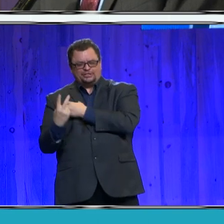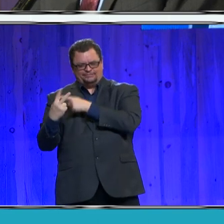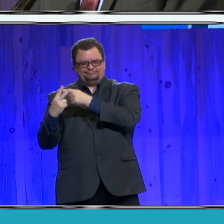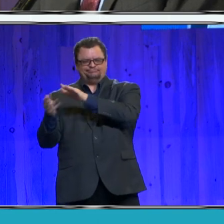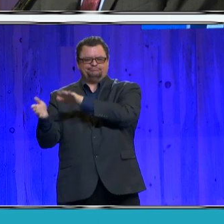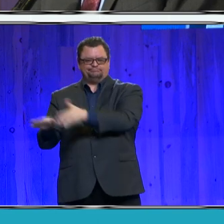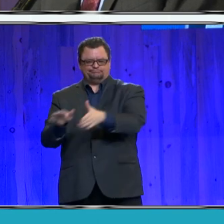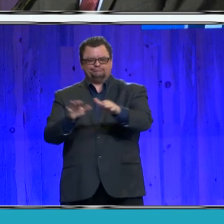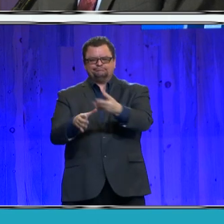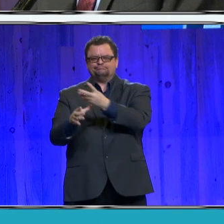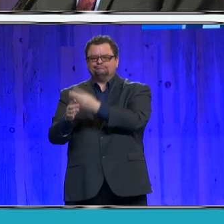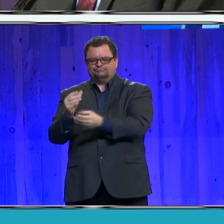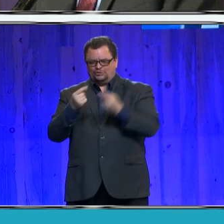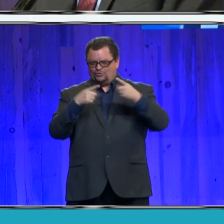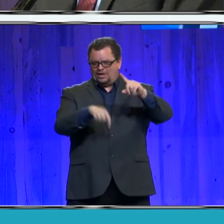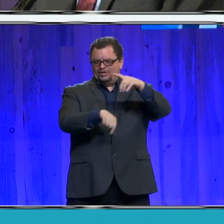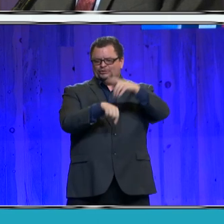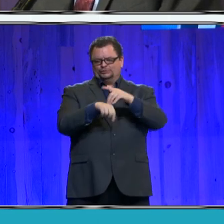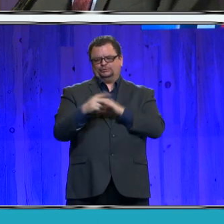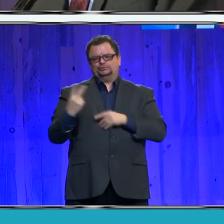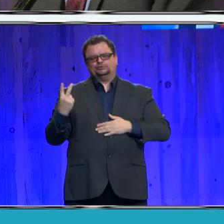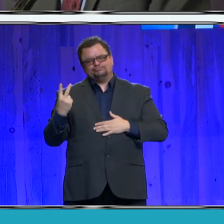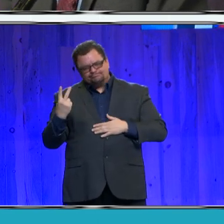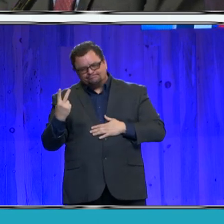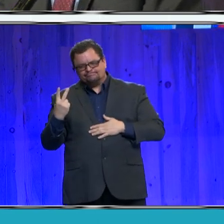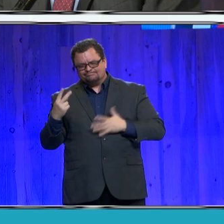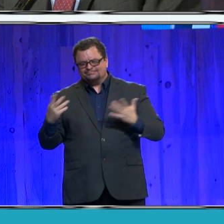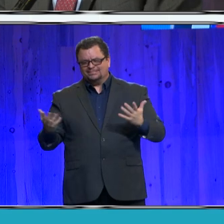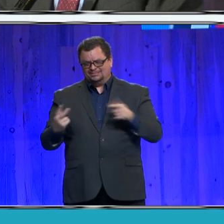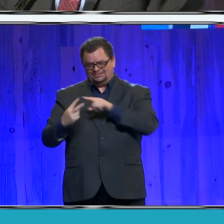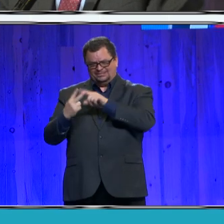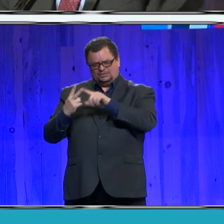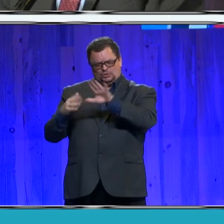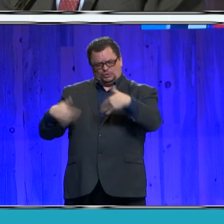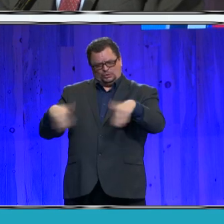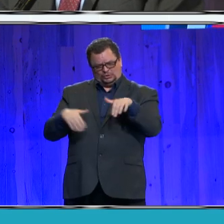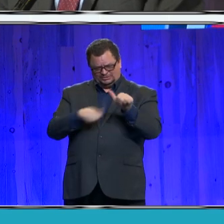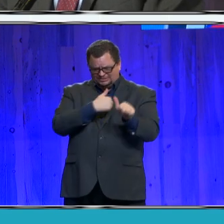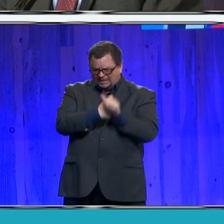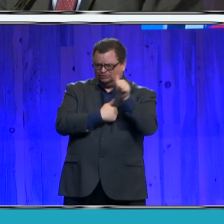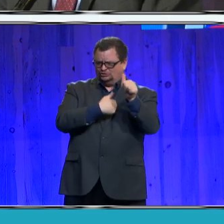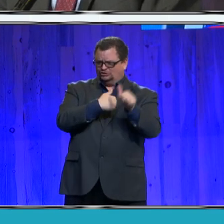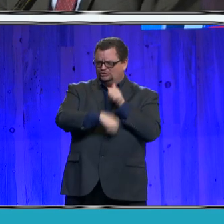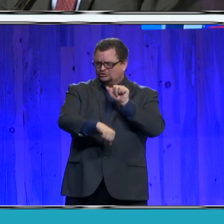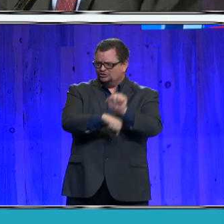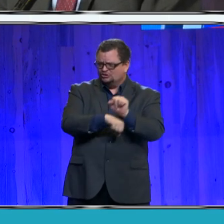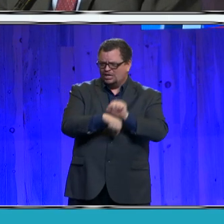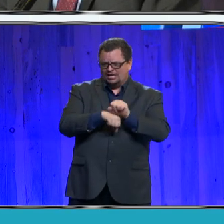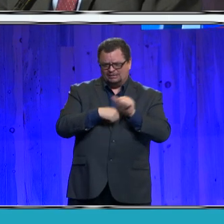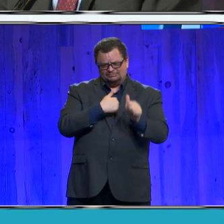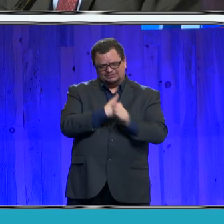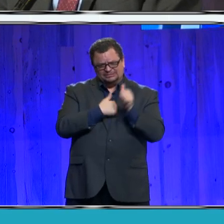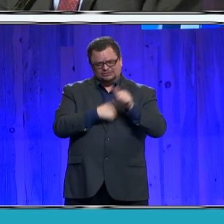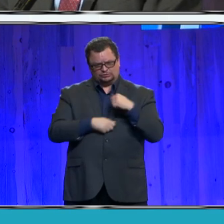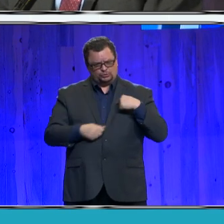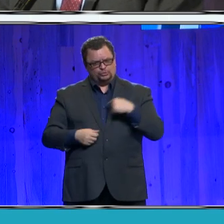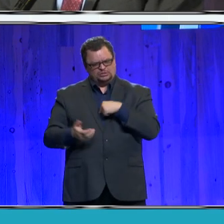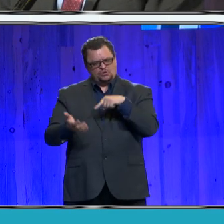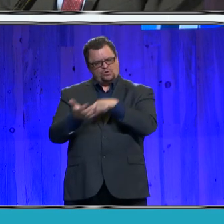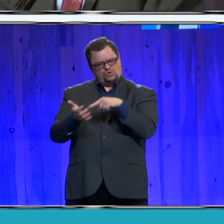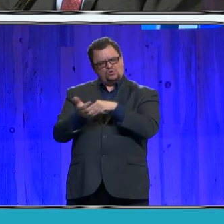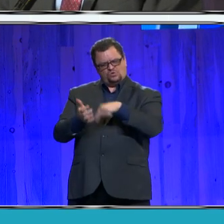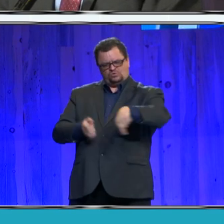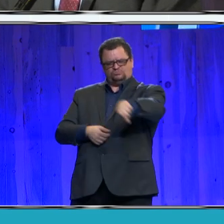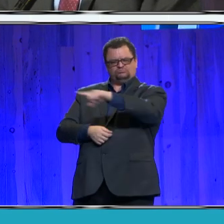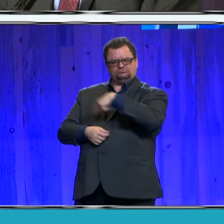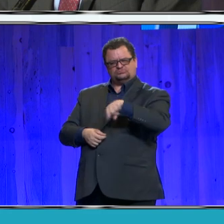You know, theirs is a dangerous job, often fraught with danger, and we owe our law enforcement professionals who